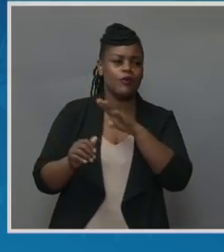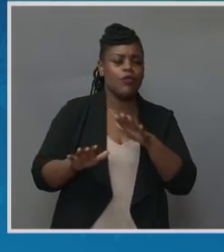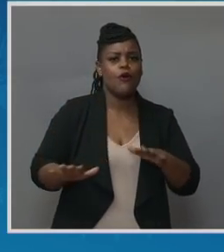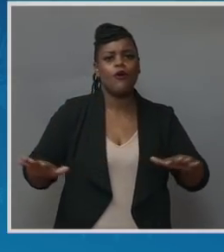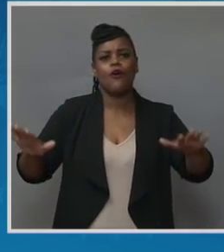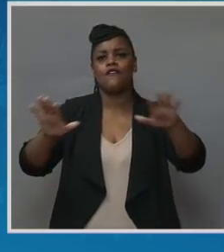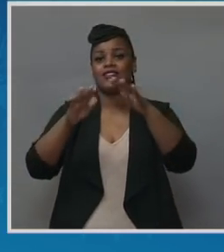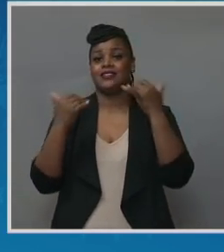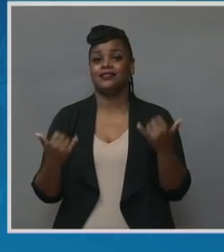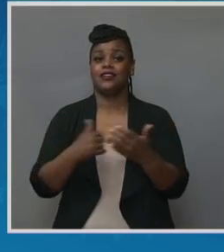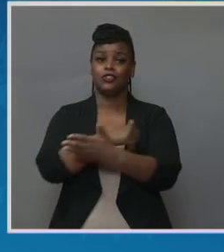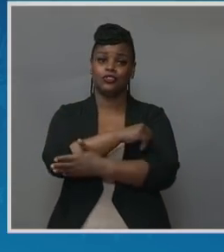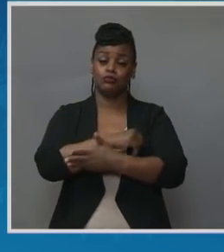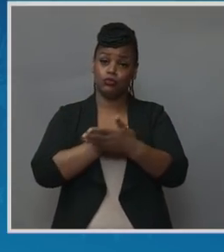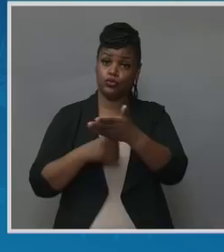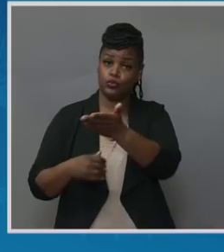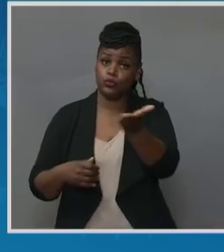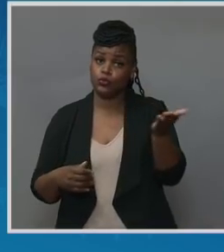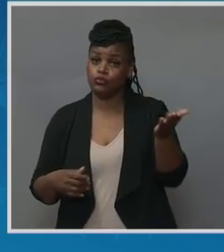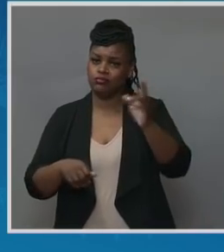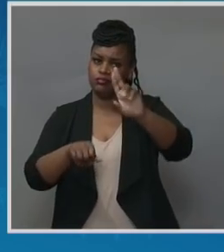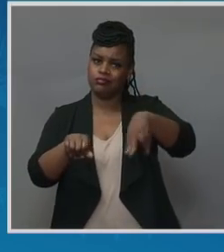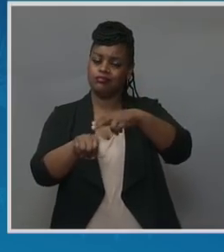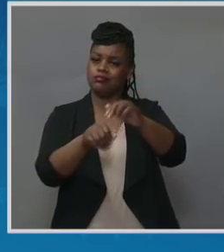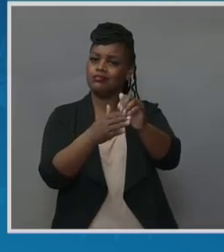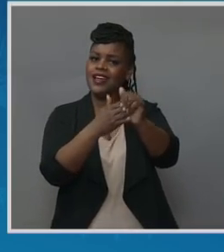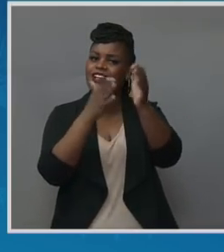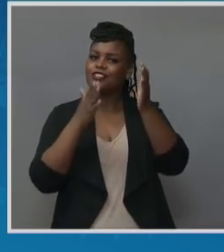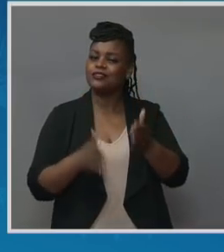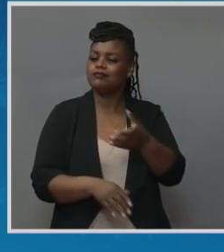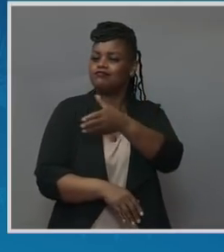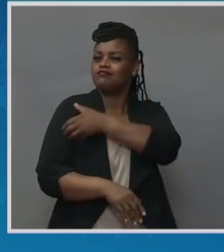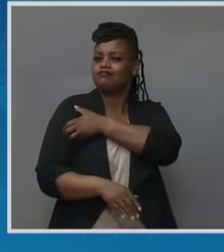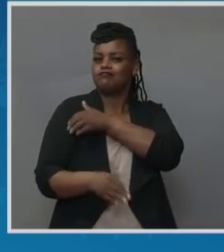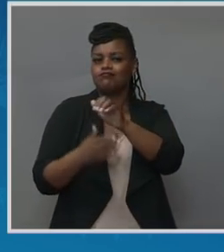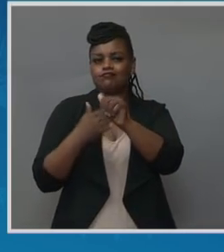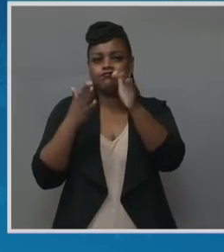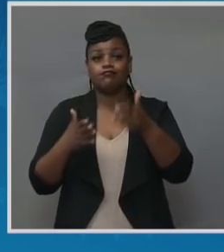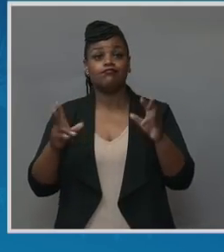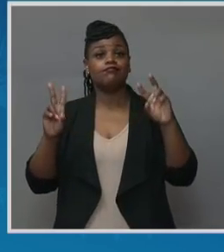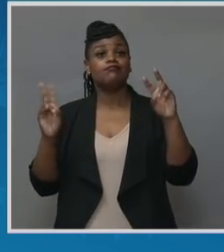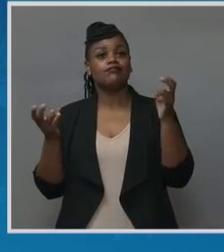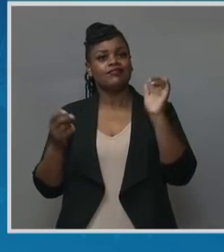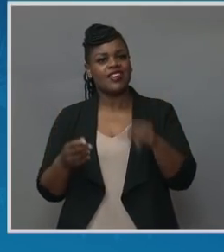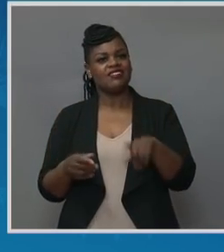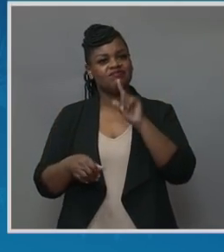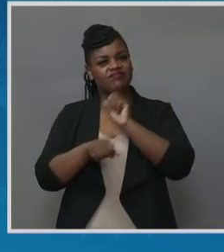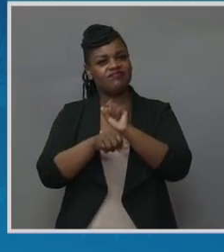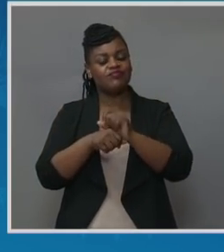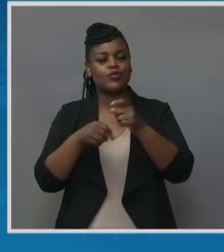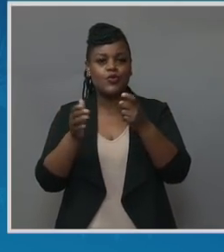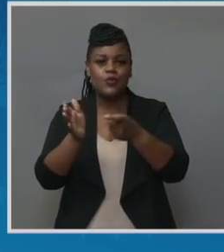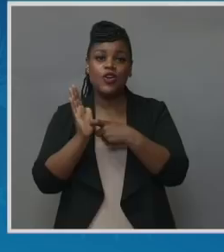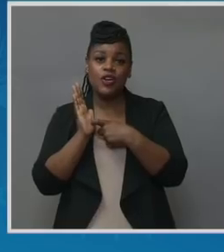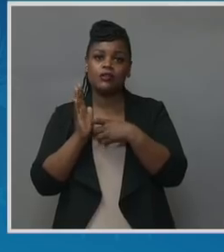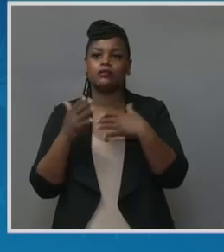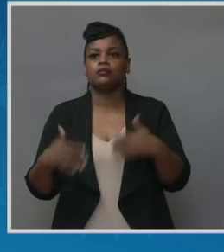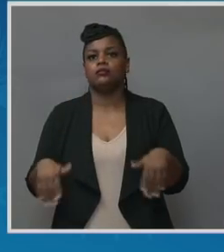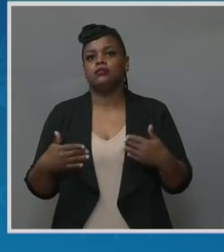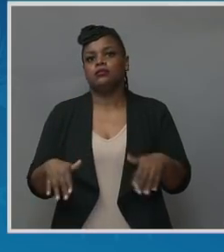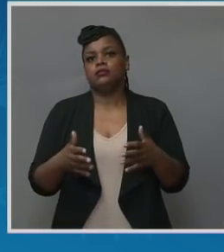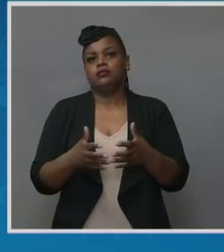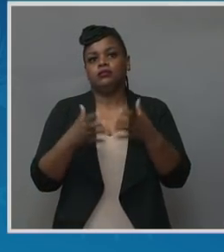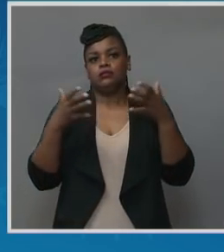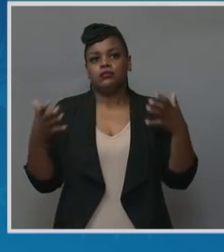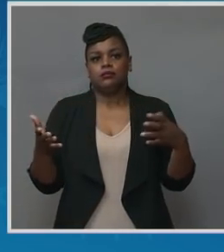national leaders. You are powerful leaders on an issue that still requires so much in terms of a